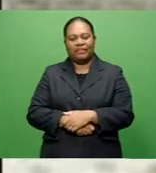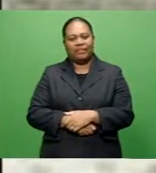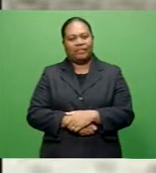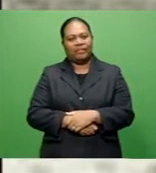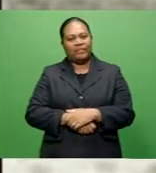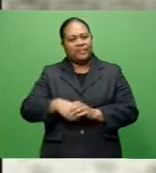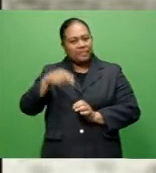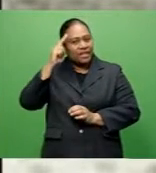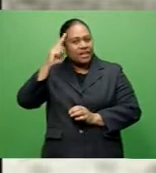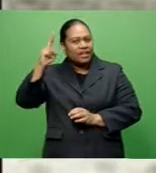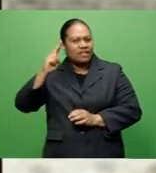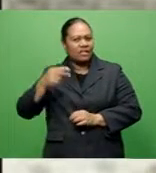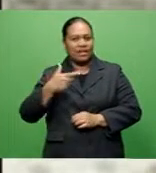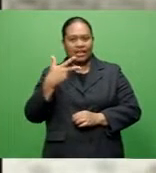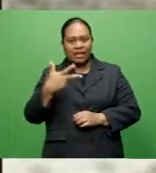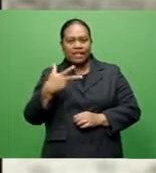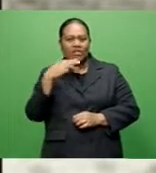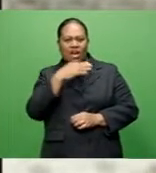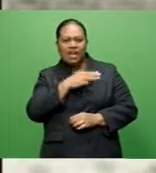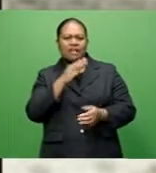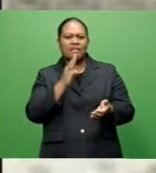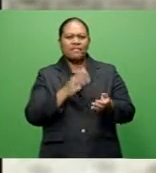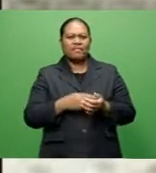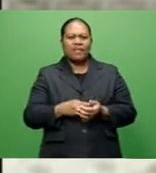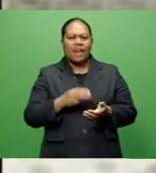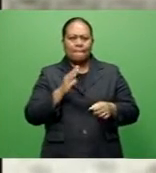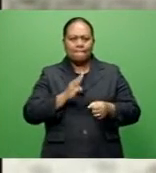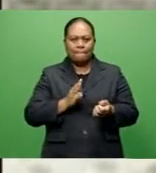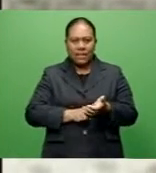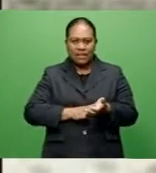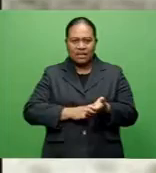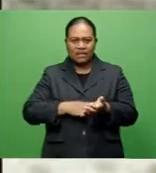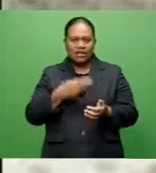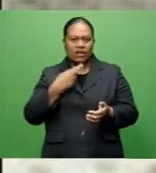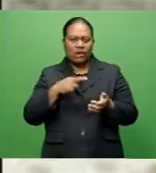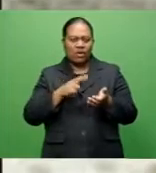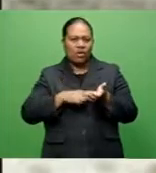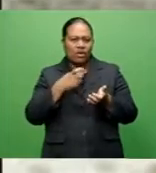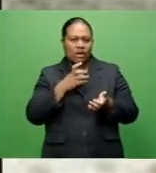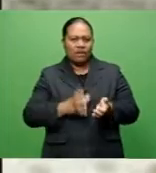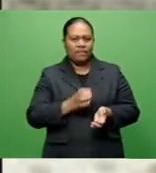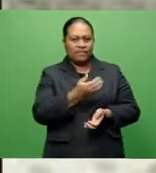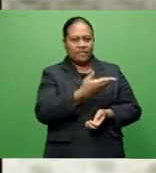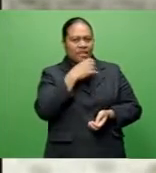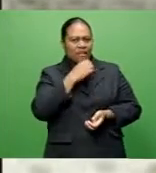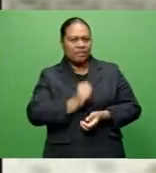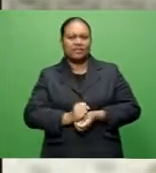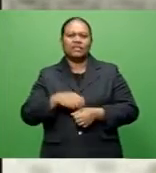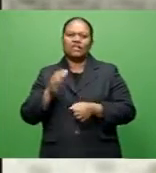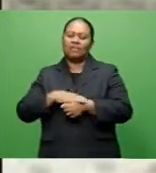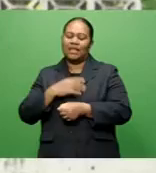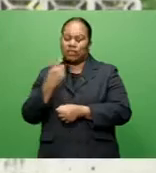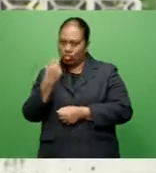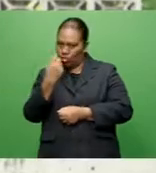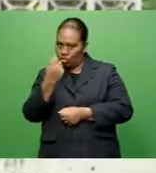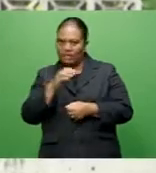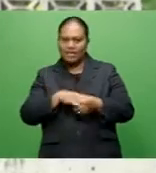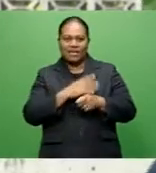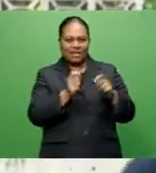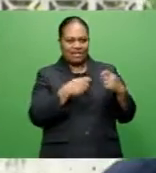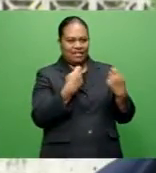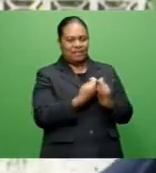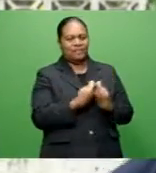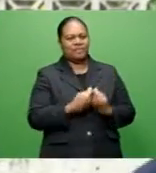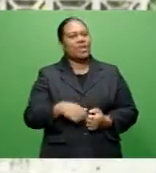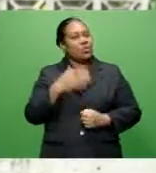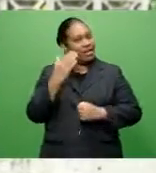National 800-meters record holder Isireli Naikelekelevesi may join his former teammates soon. However, he won't be